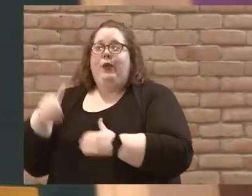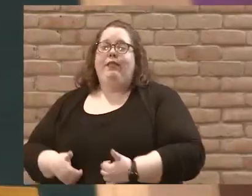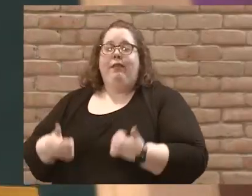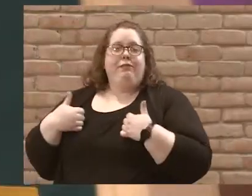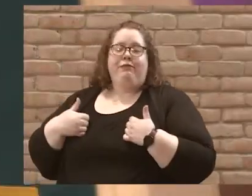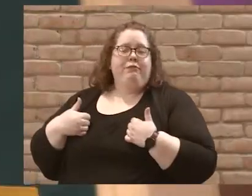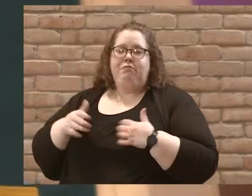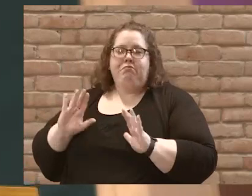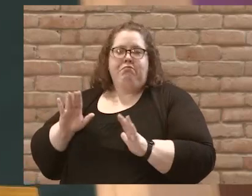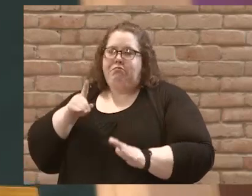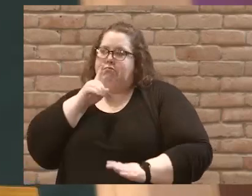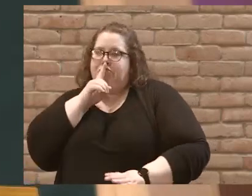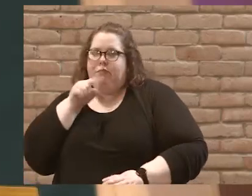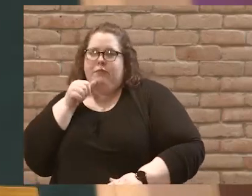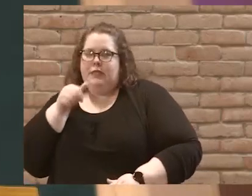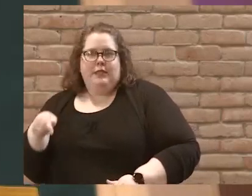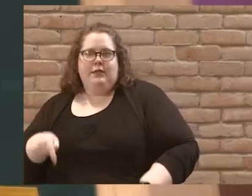live.